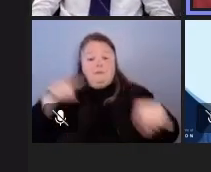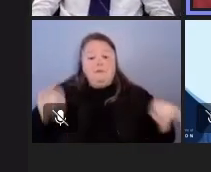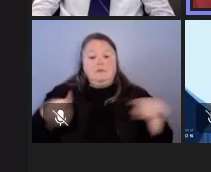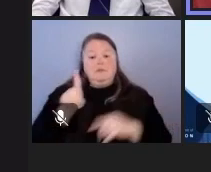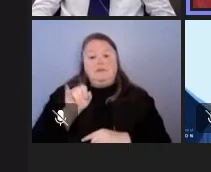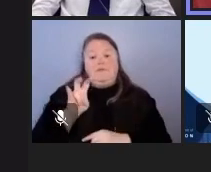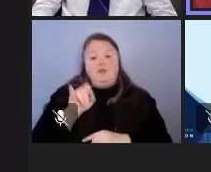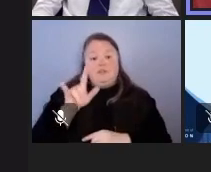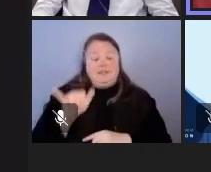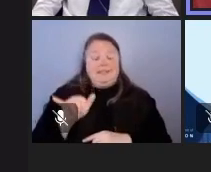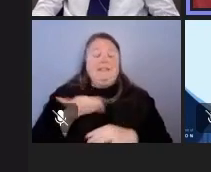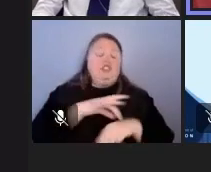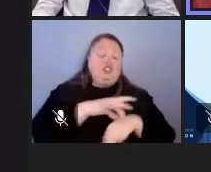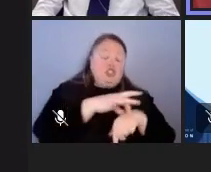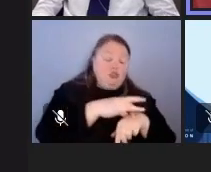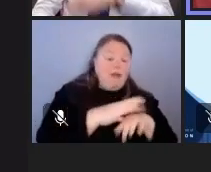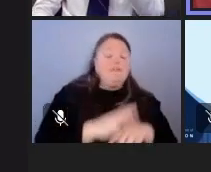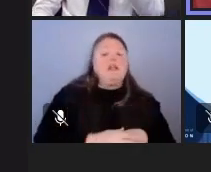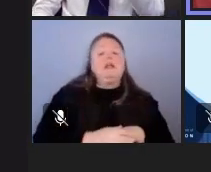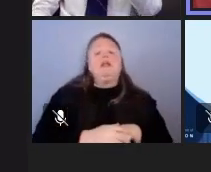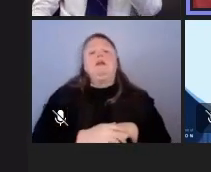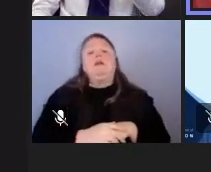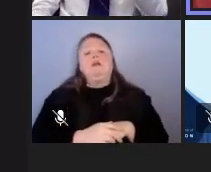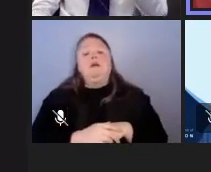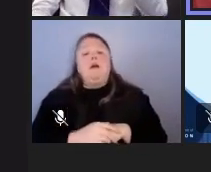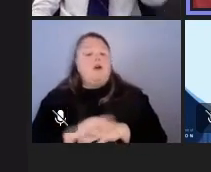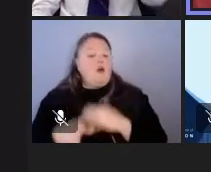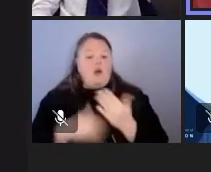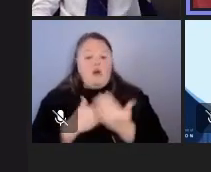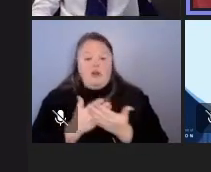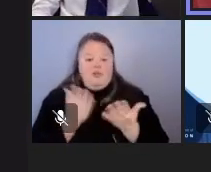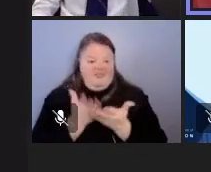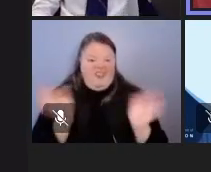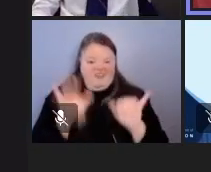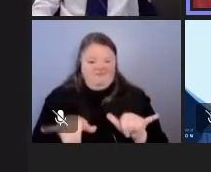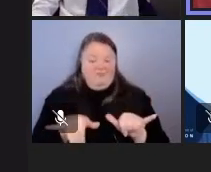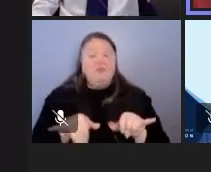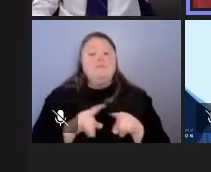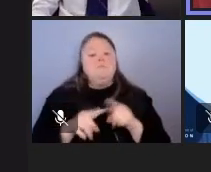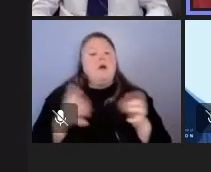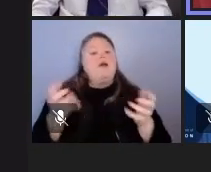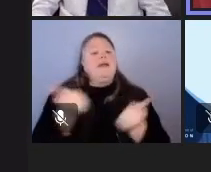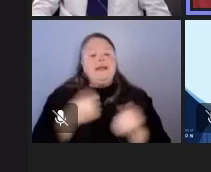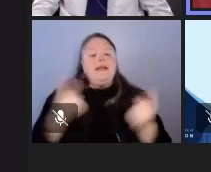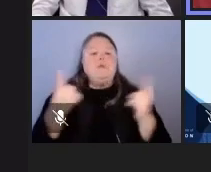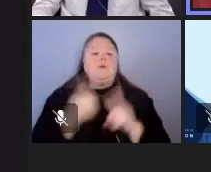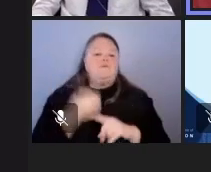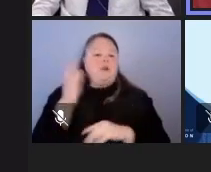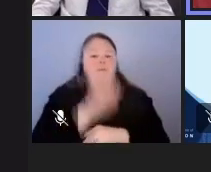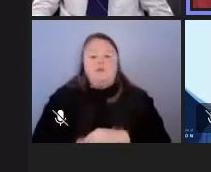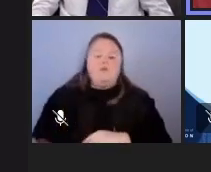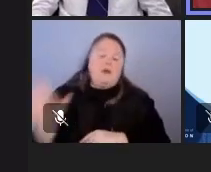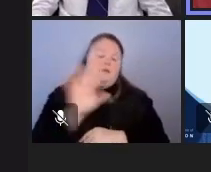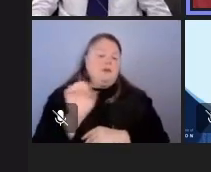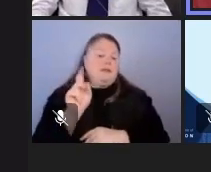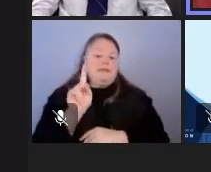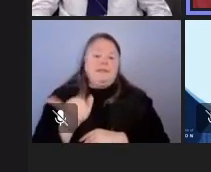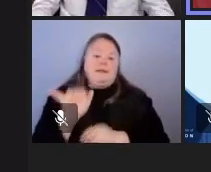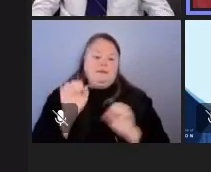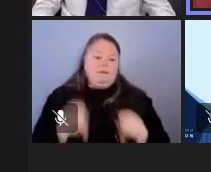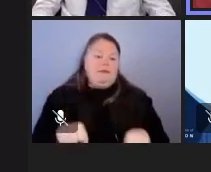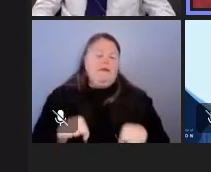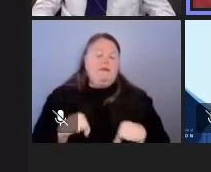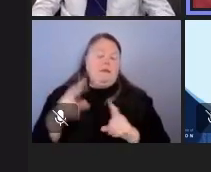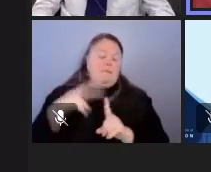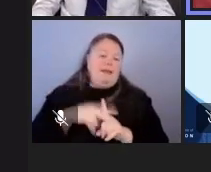across the state geographically and um you know all that stuff it is anybody from across the state is welcome to apply if you are